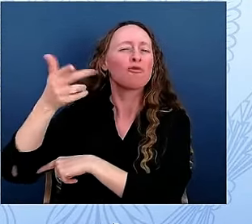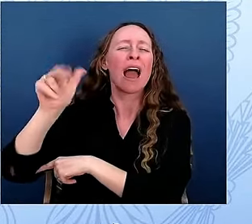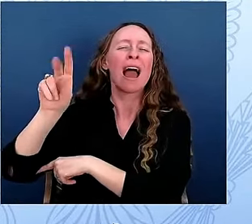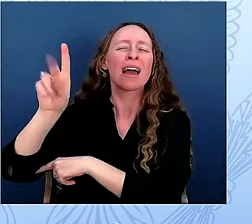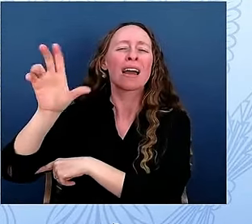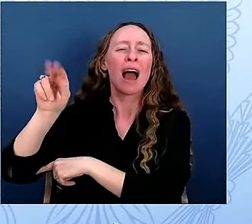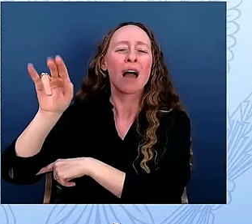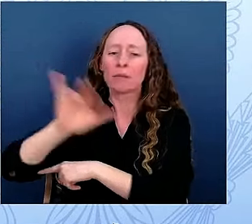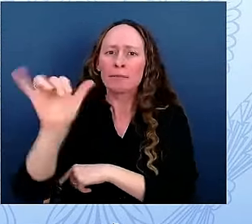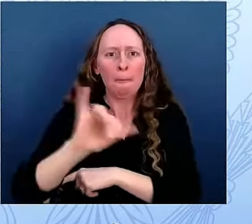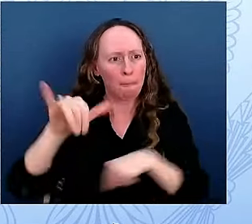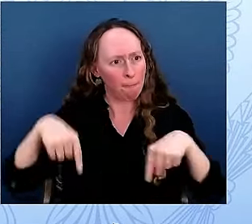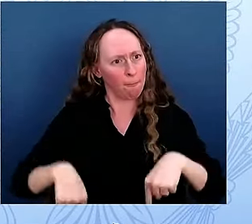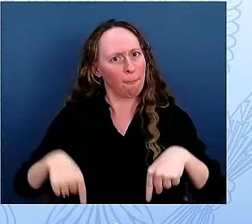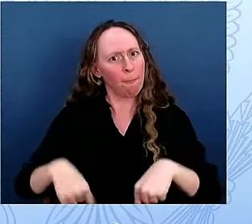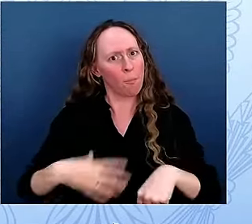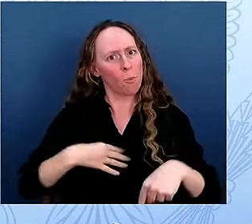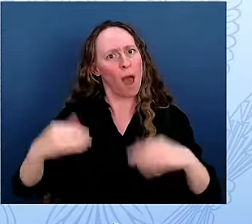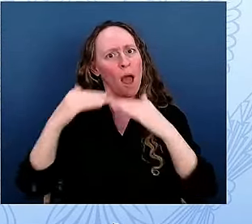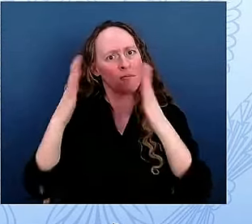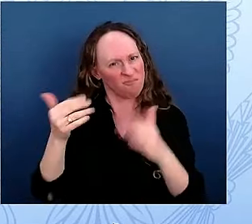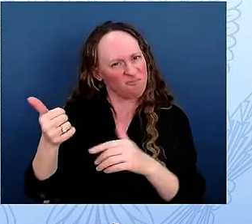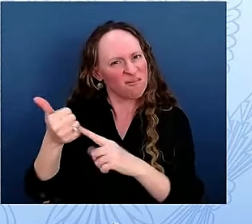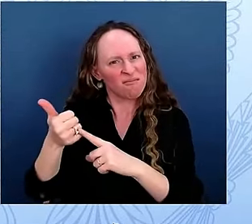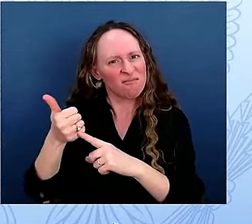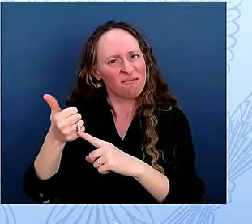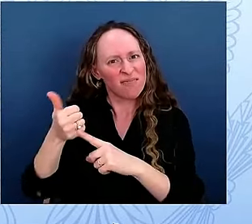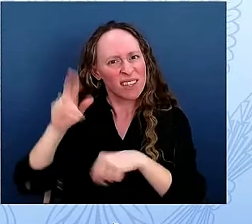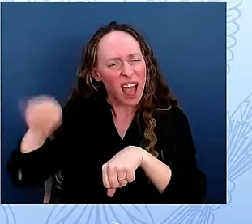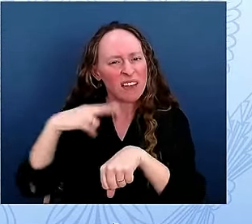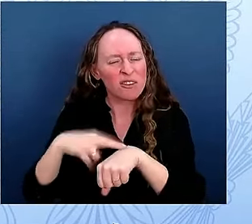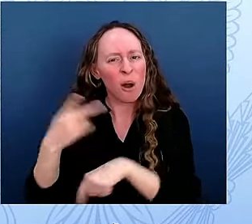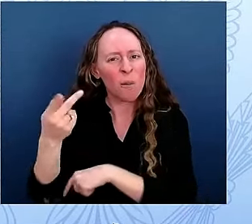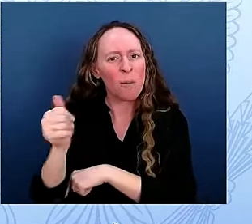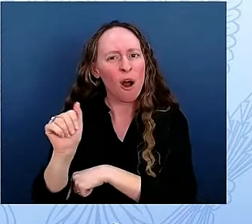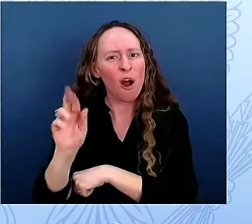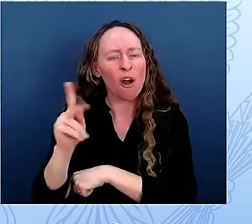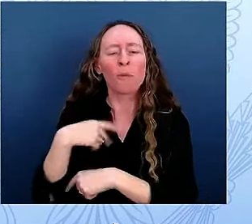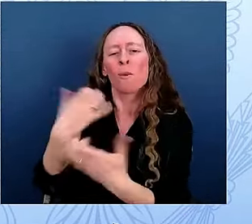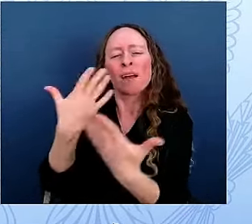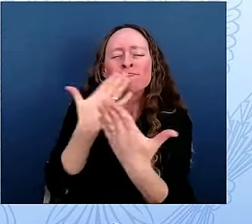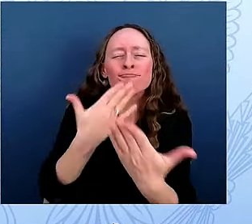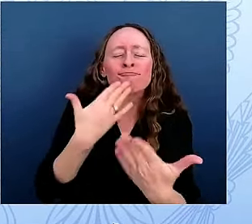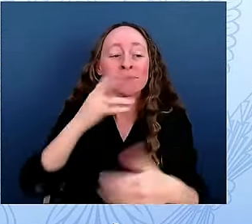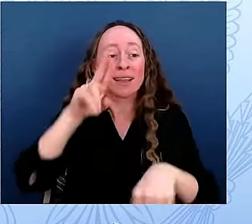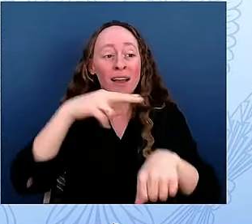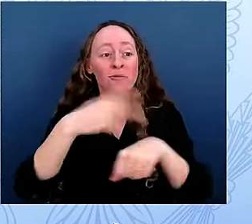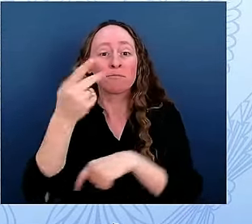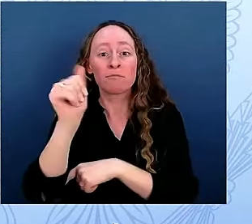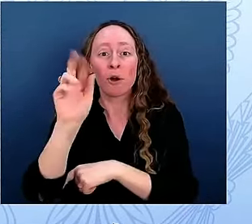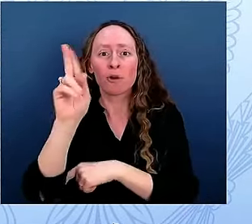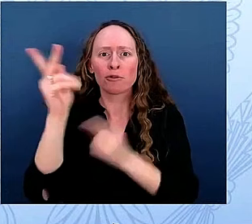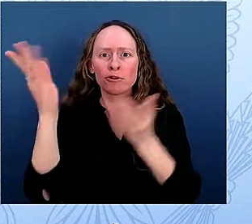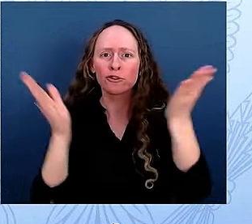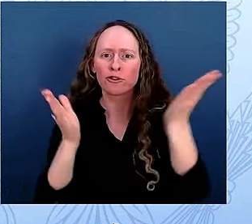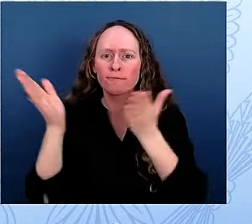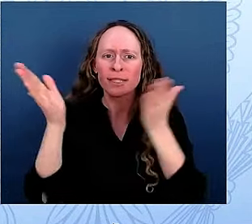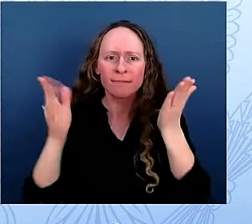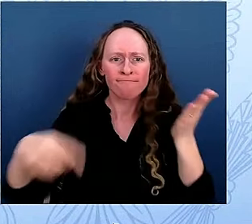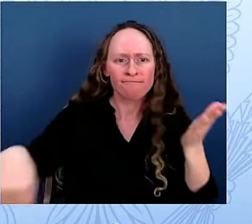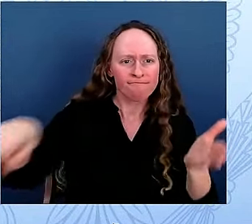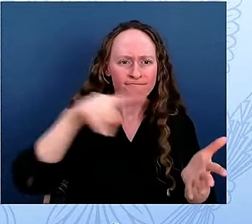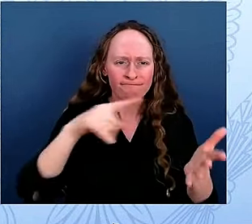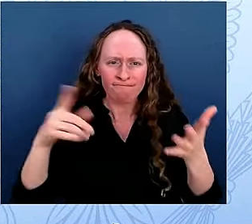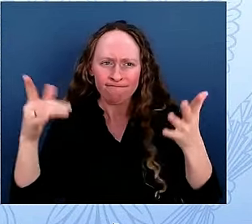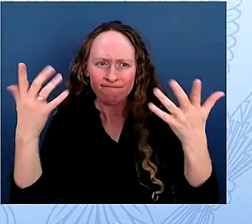Park Service who work so hard to preserve it, to protect it for all of you. They help make sure